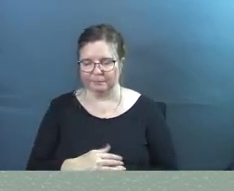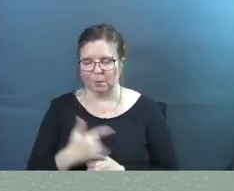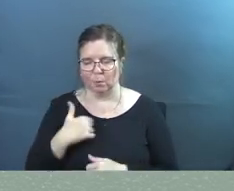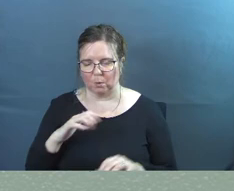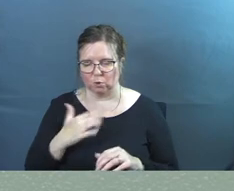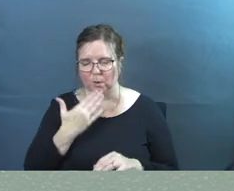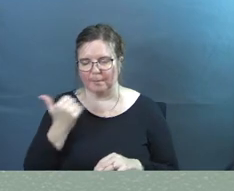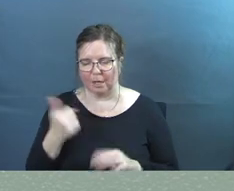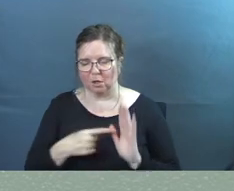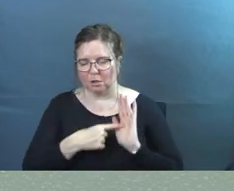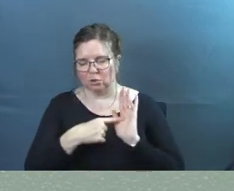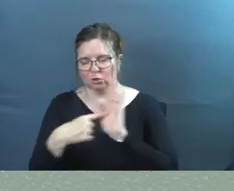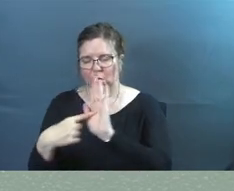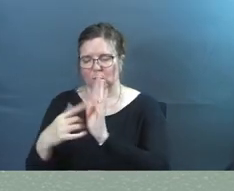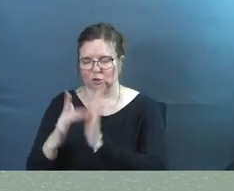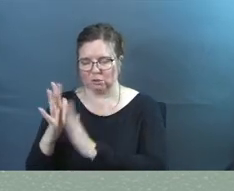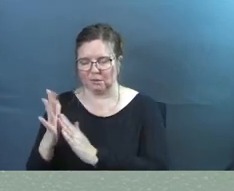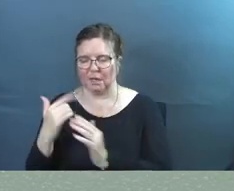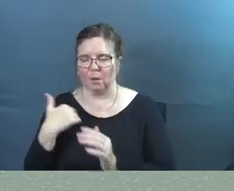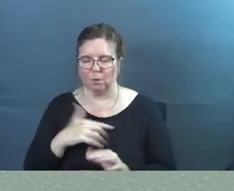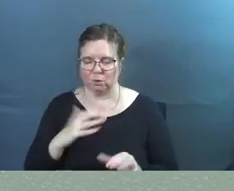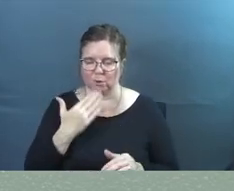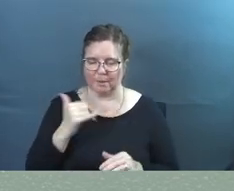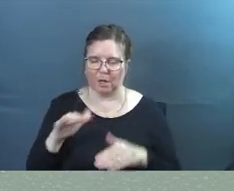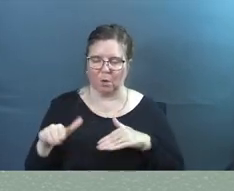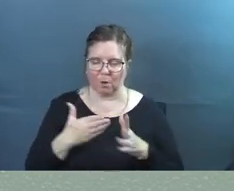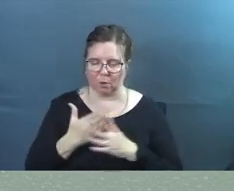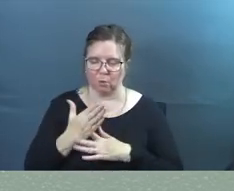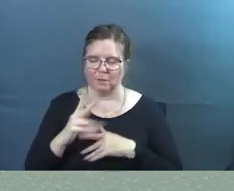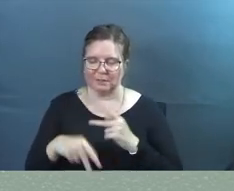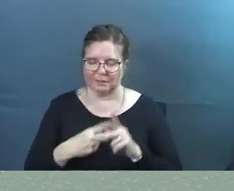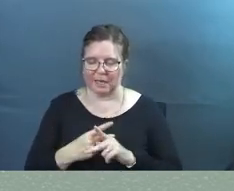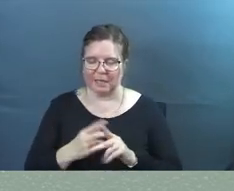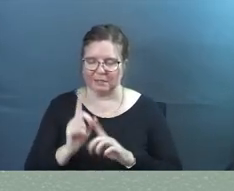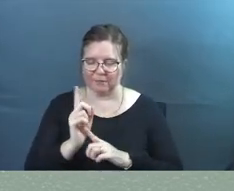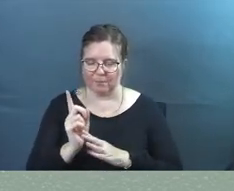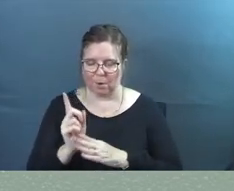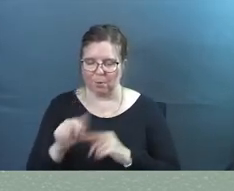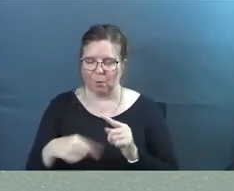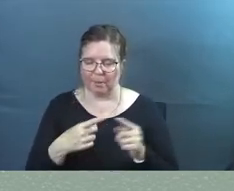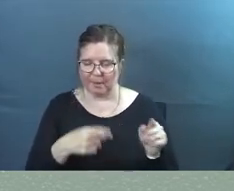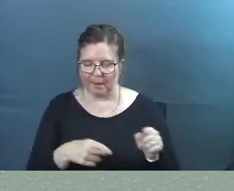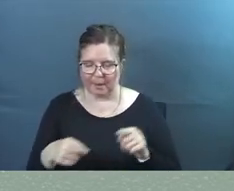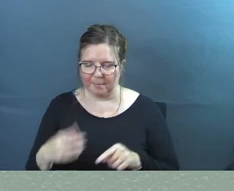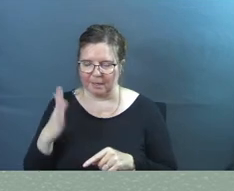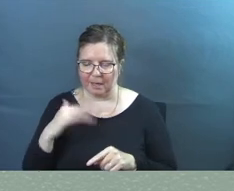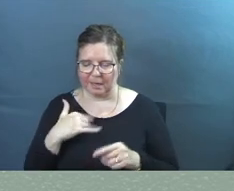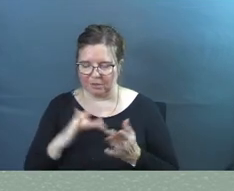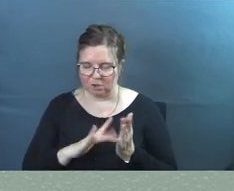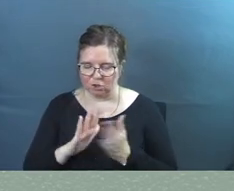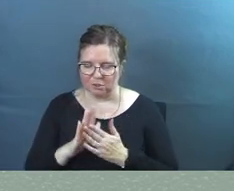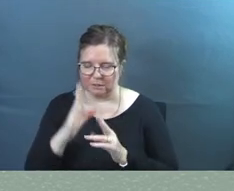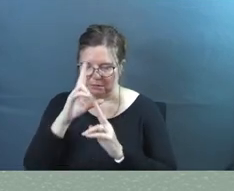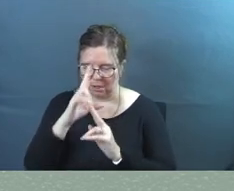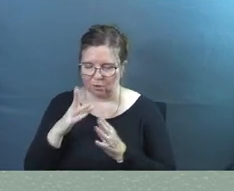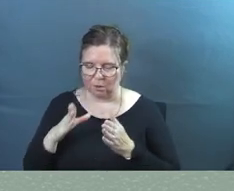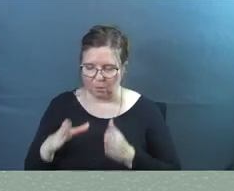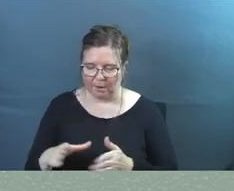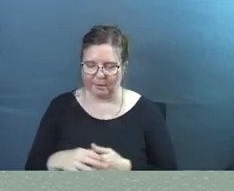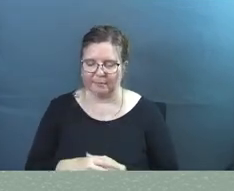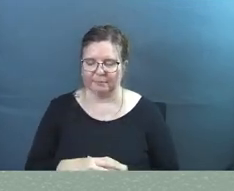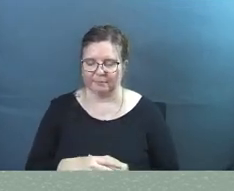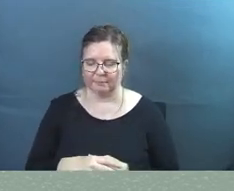that we would do better at pointing people to Jesus we would do better at walking through these kinds of moments when they happen God in a Jesus honoring way